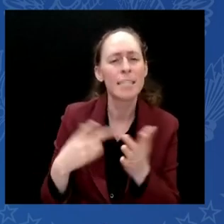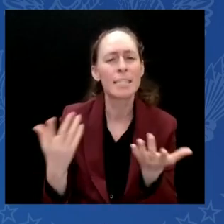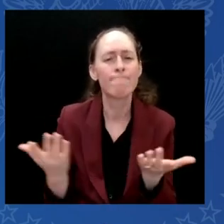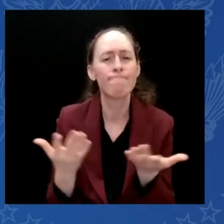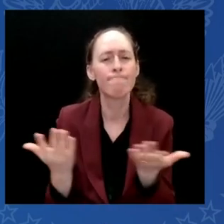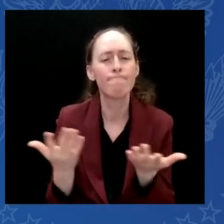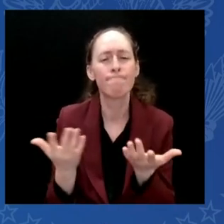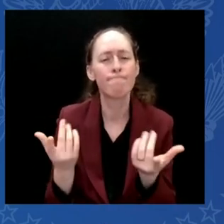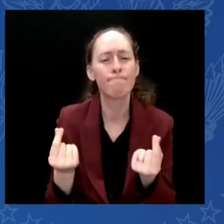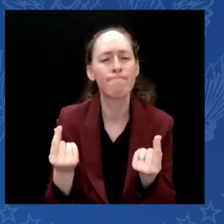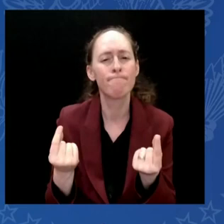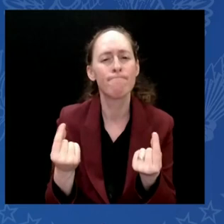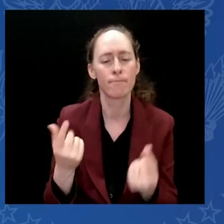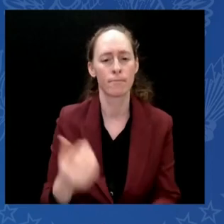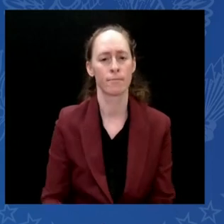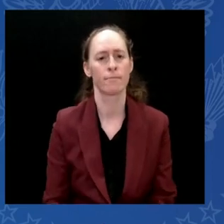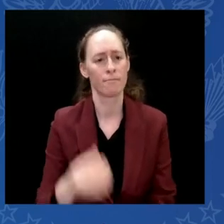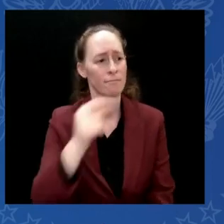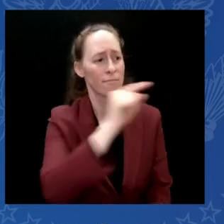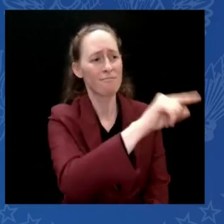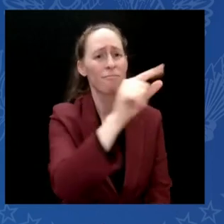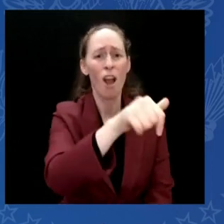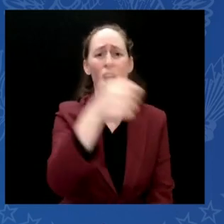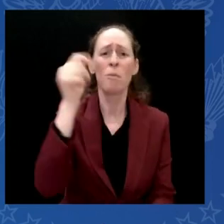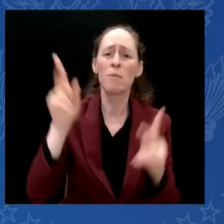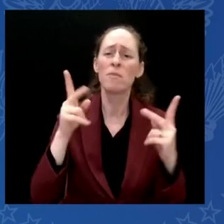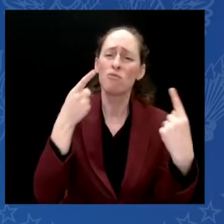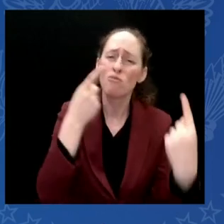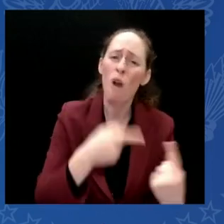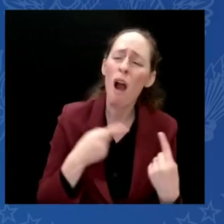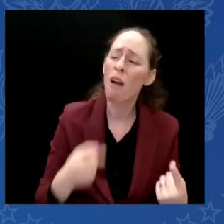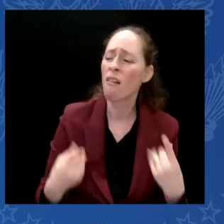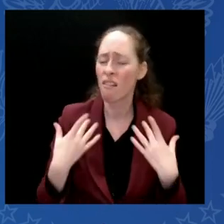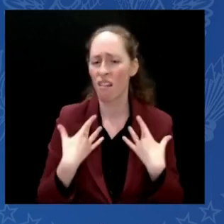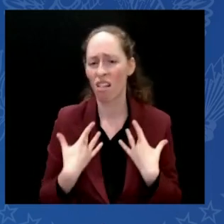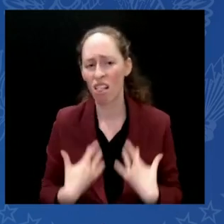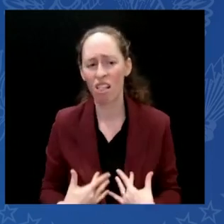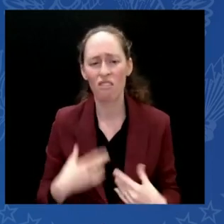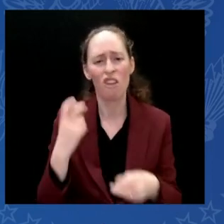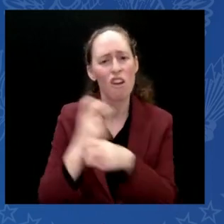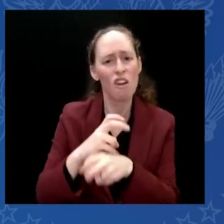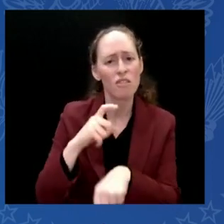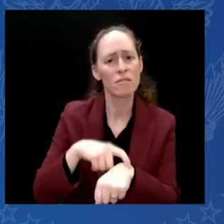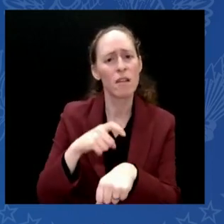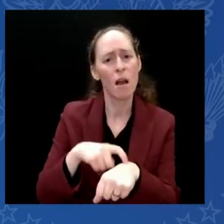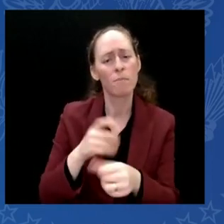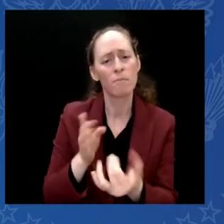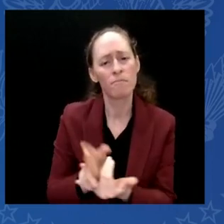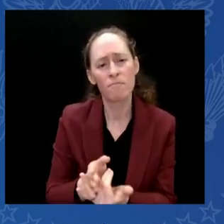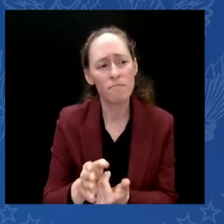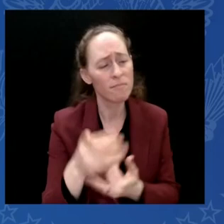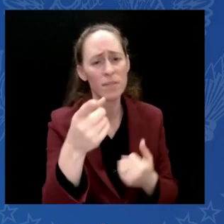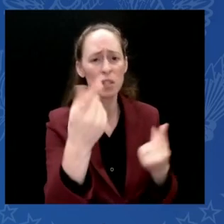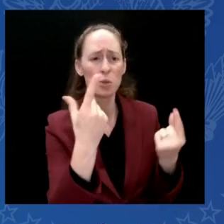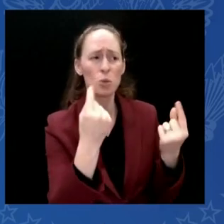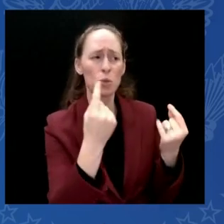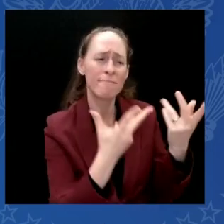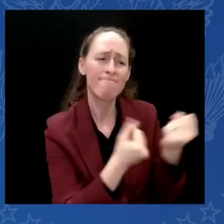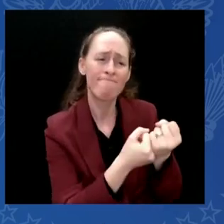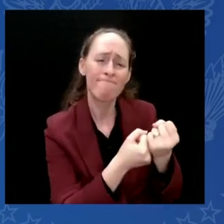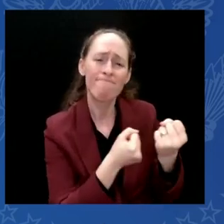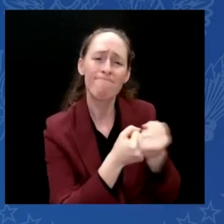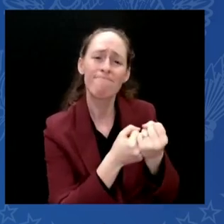might be the best gift you can ever give. Let's be sure to remember the brave women and men in uniform who defend and protect our nation.